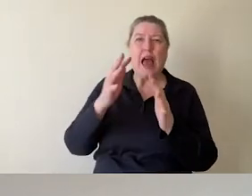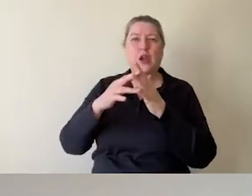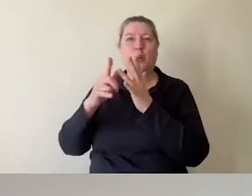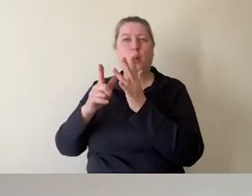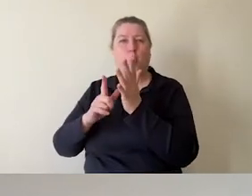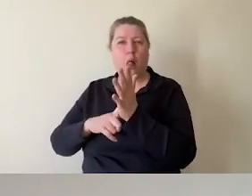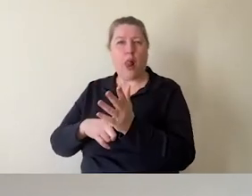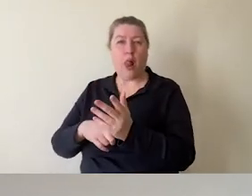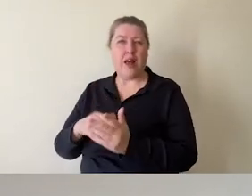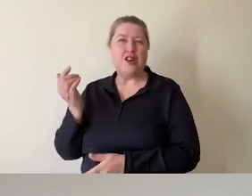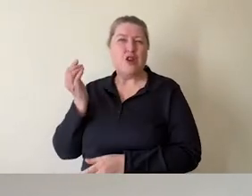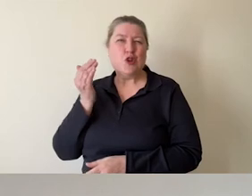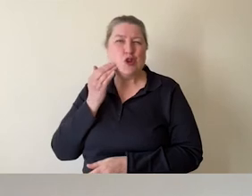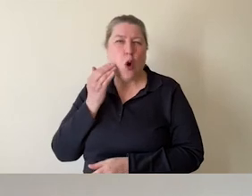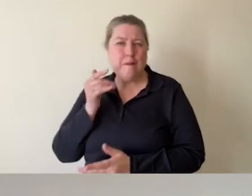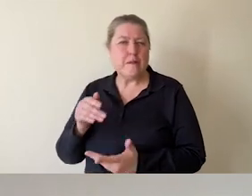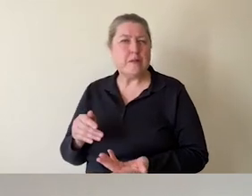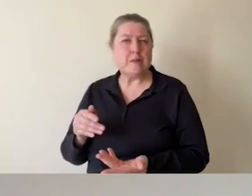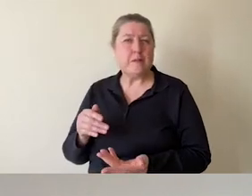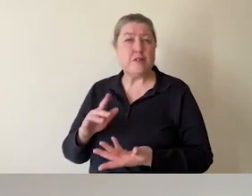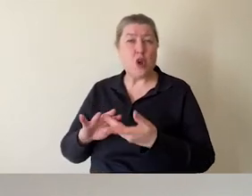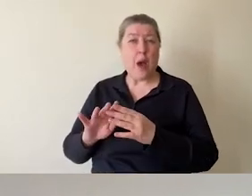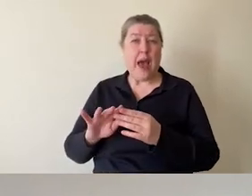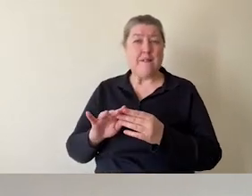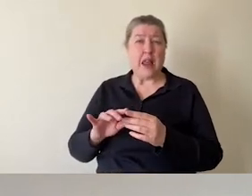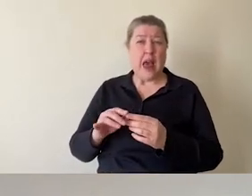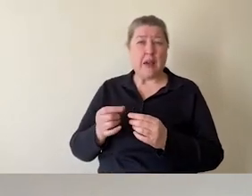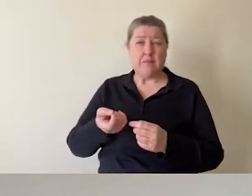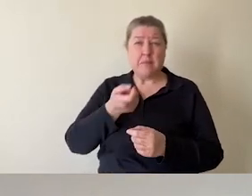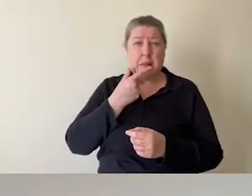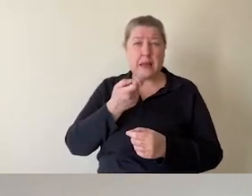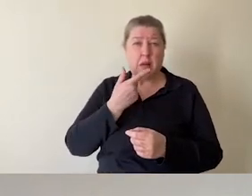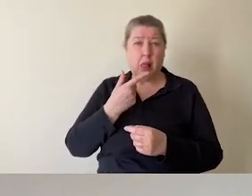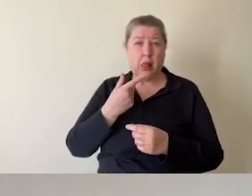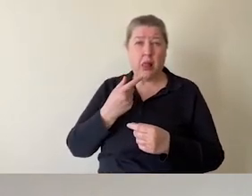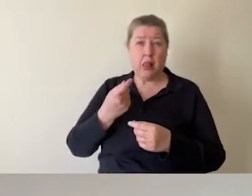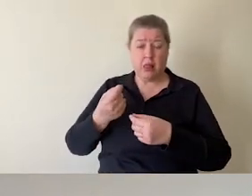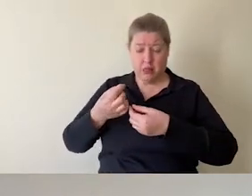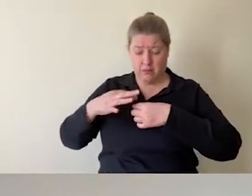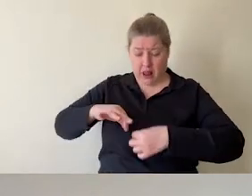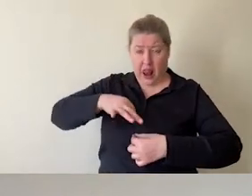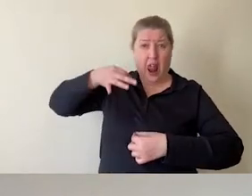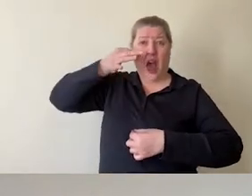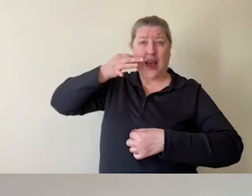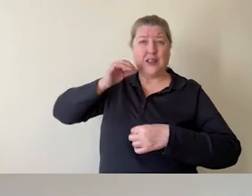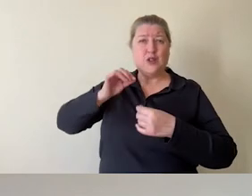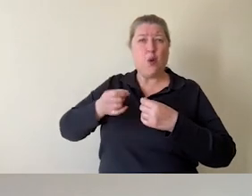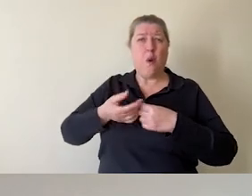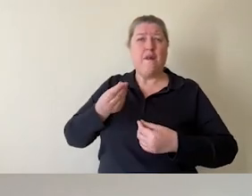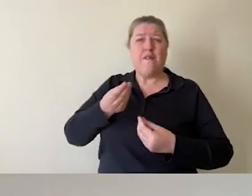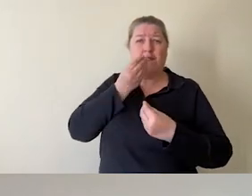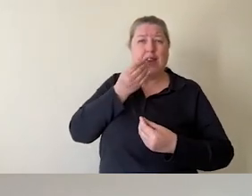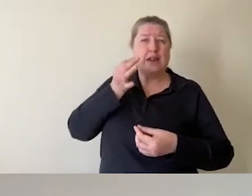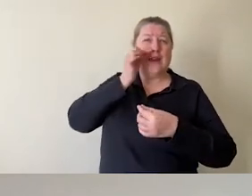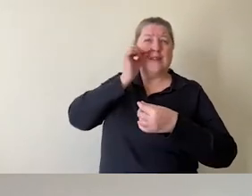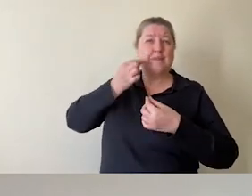if they have any line feeding or medicine lines, it doesn't damage any of their medical infrastructure